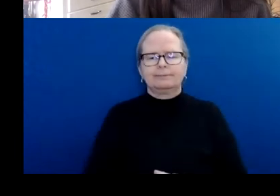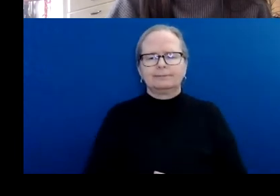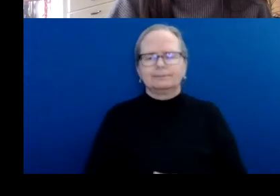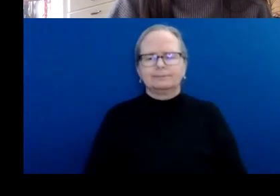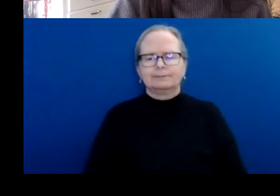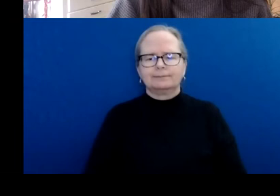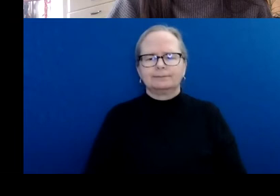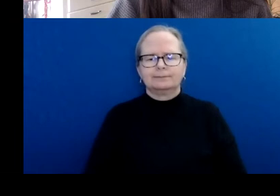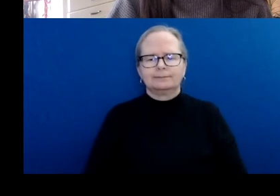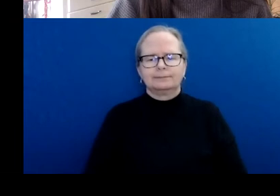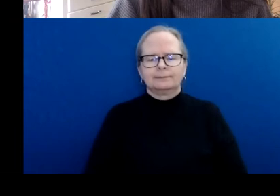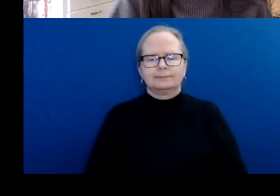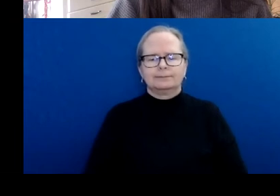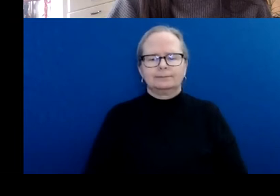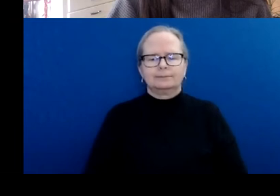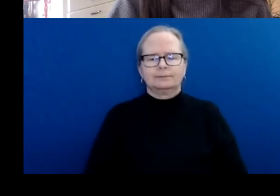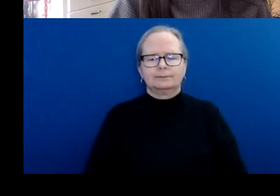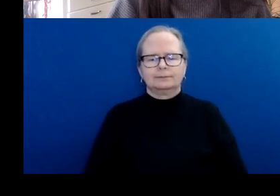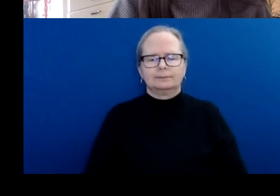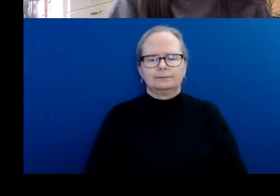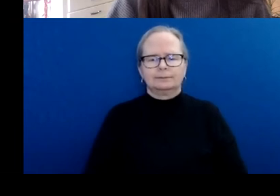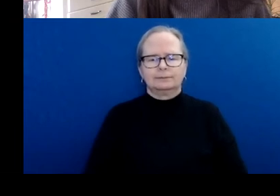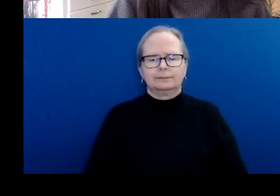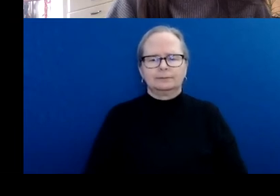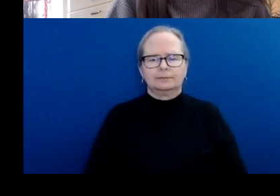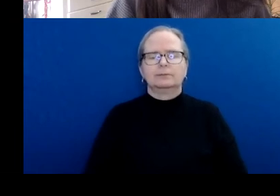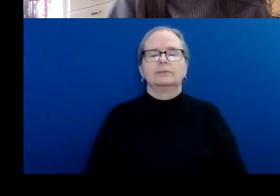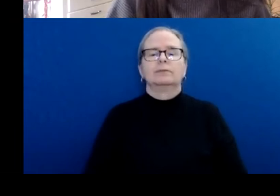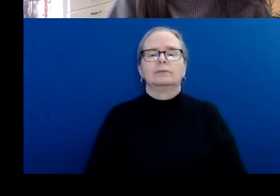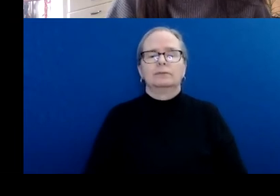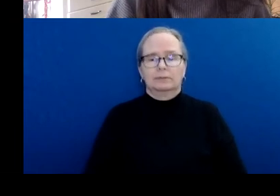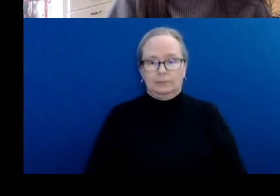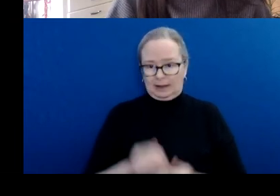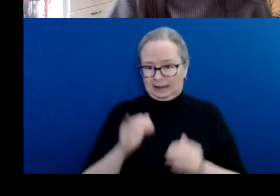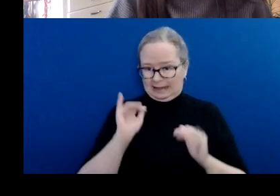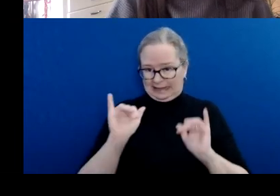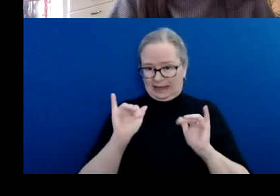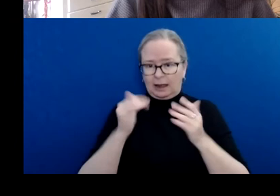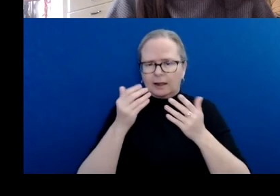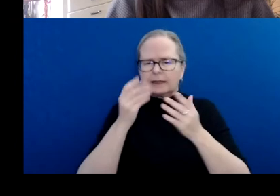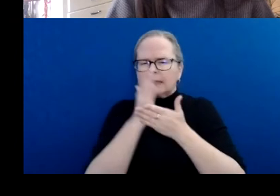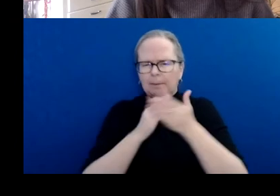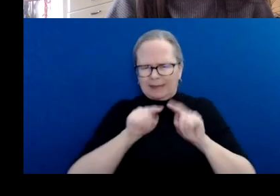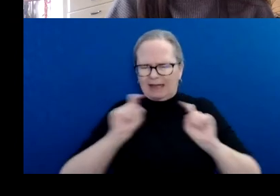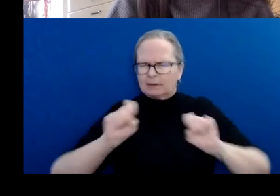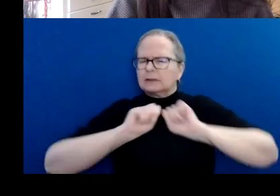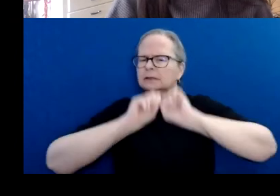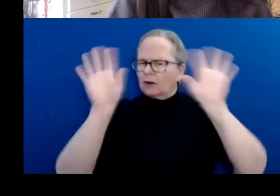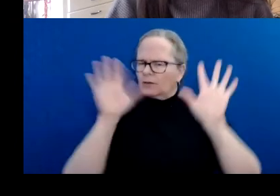These planning pieces should clearly outline what you will do, what tasks and activities are required,